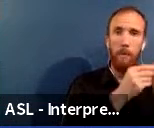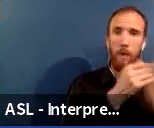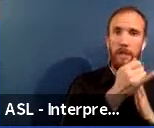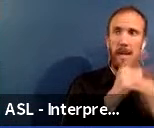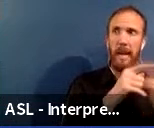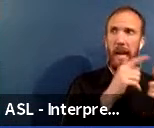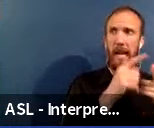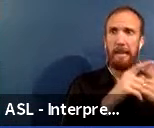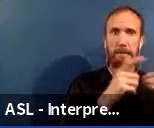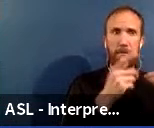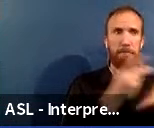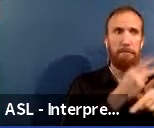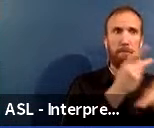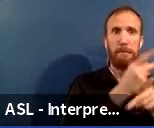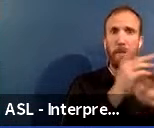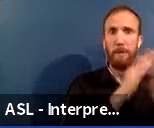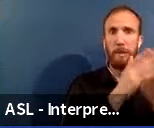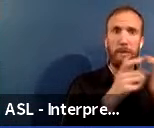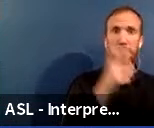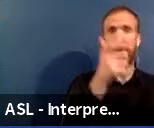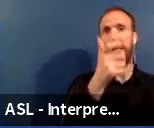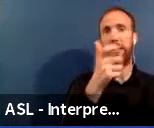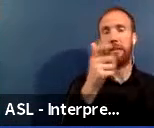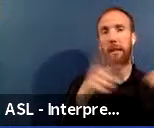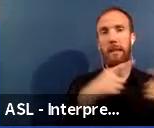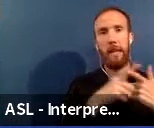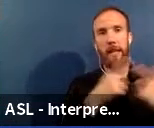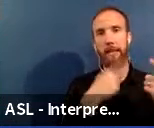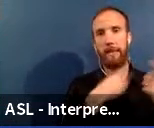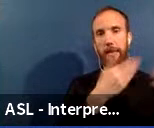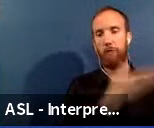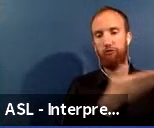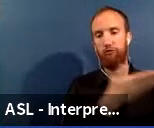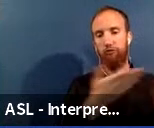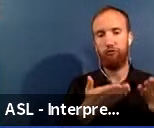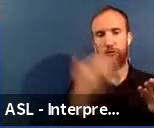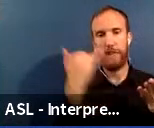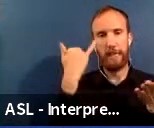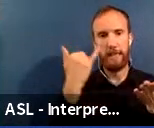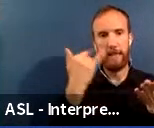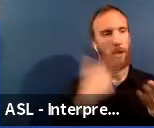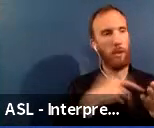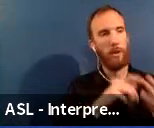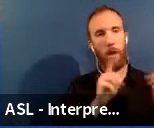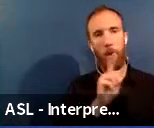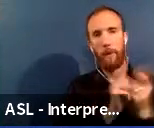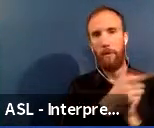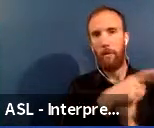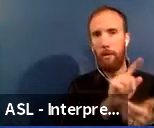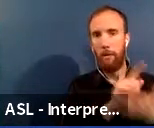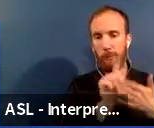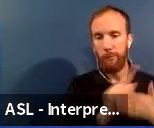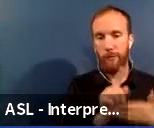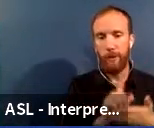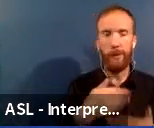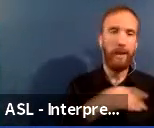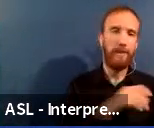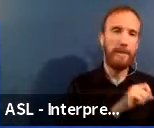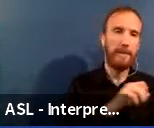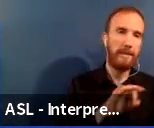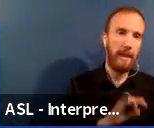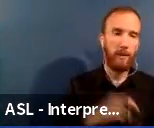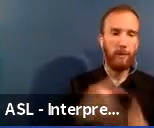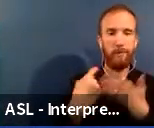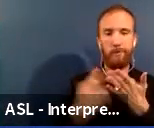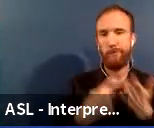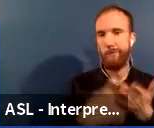kicked to the capital side. Um, and we meet with them weekly. Um, we have staff that's assigned to them to, to go through these, these requests, um, and we